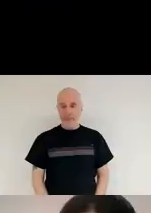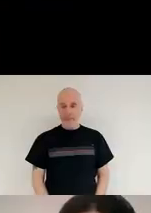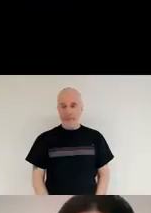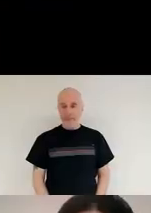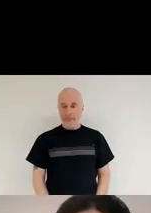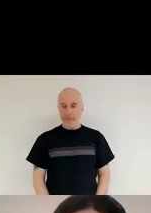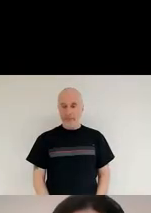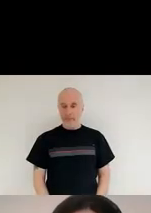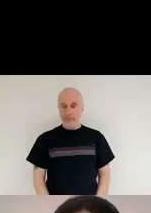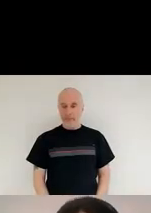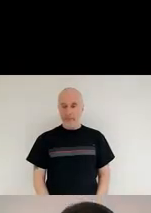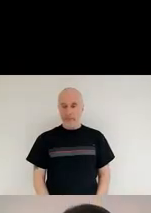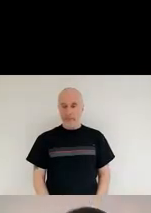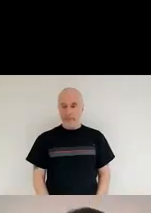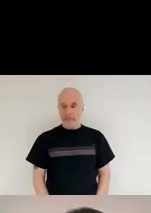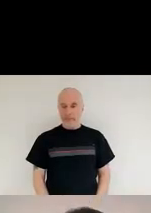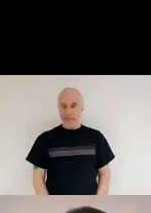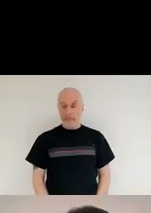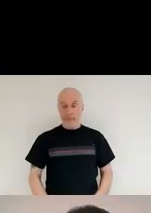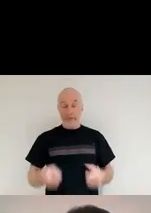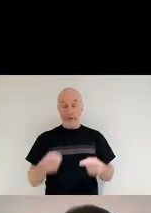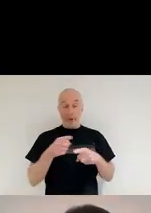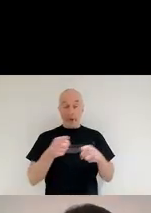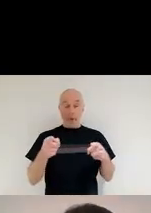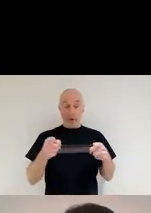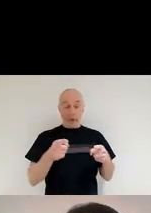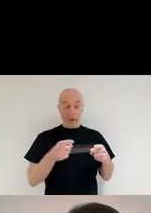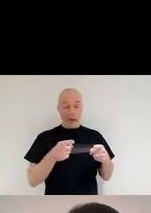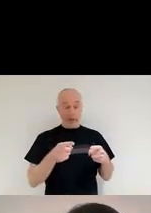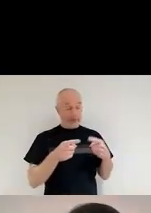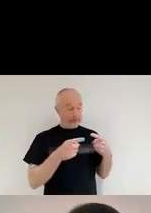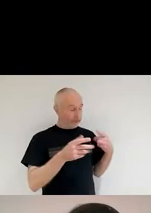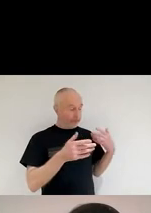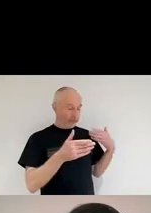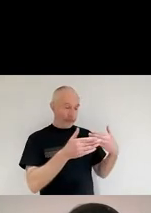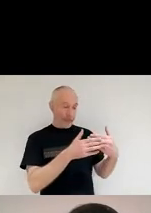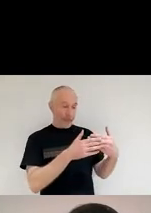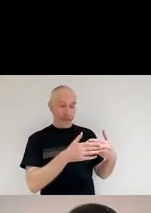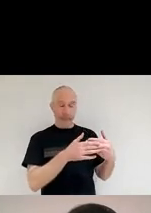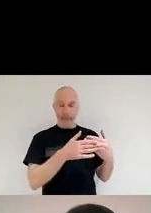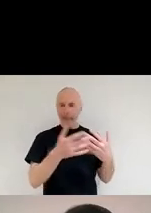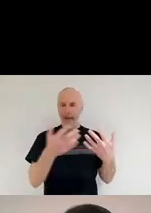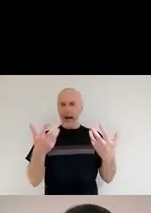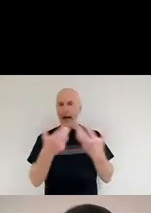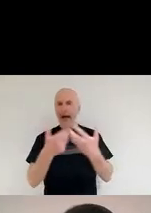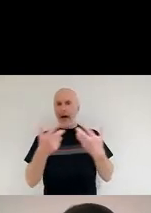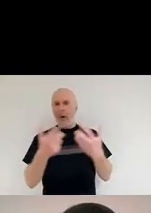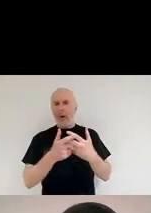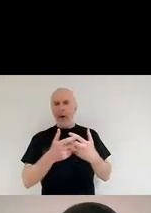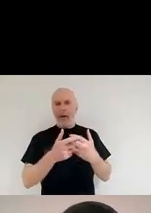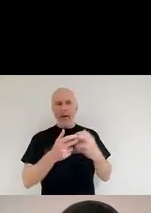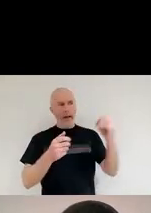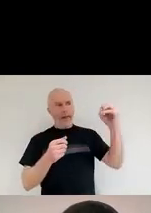All right, so we've just seen how dust interacts with light. We've also